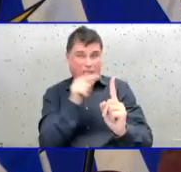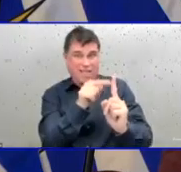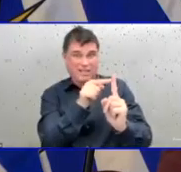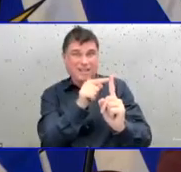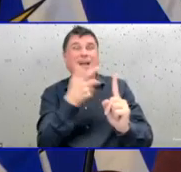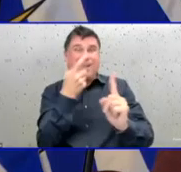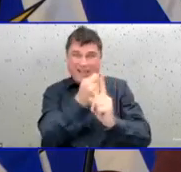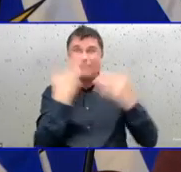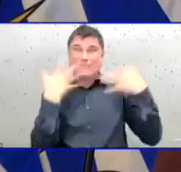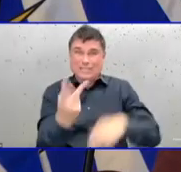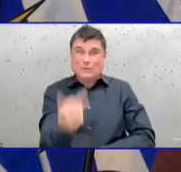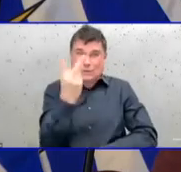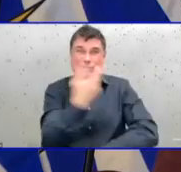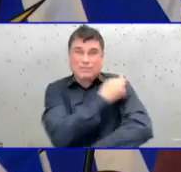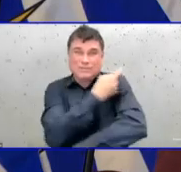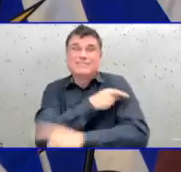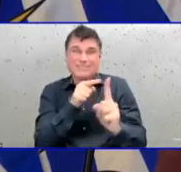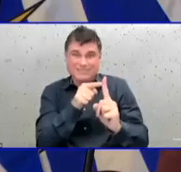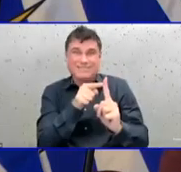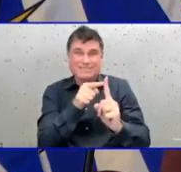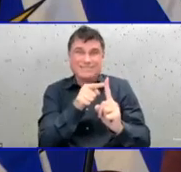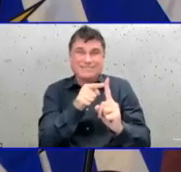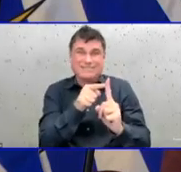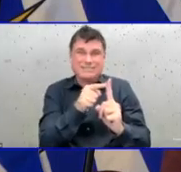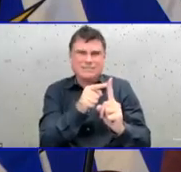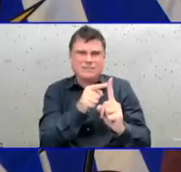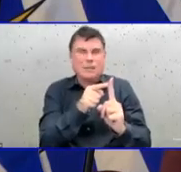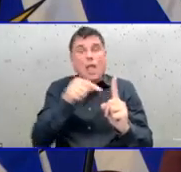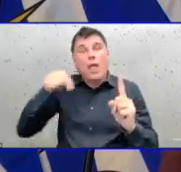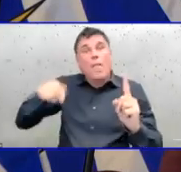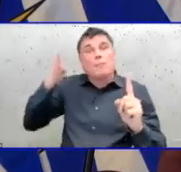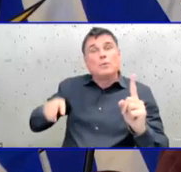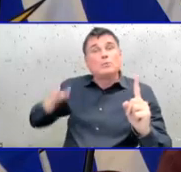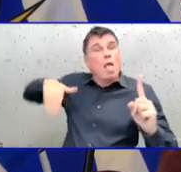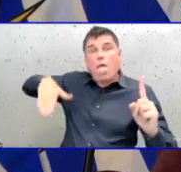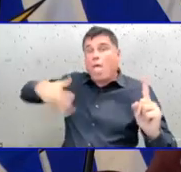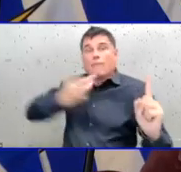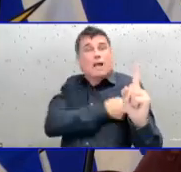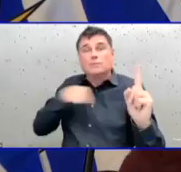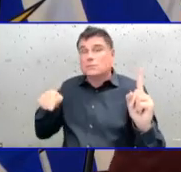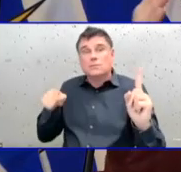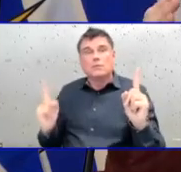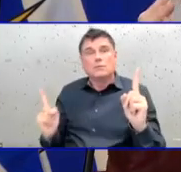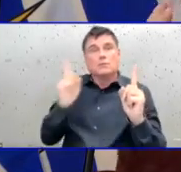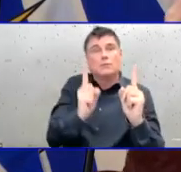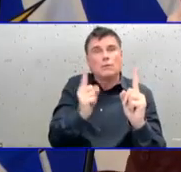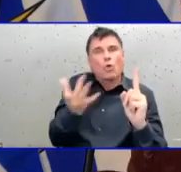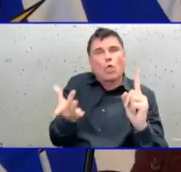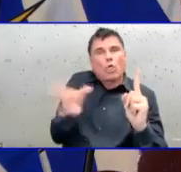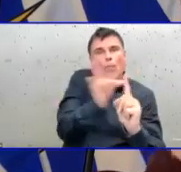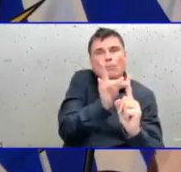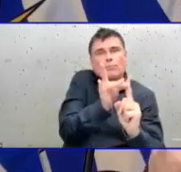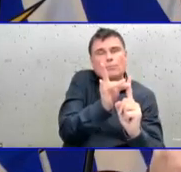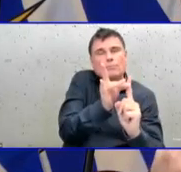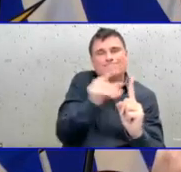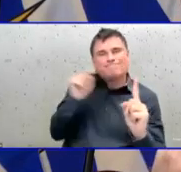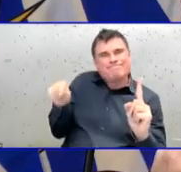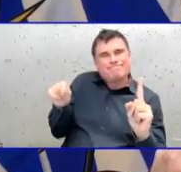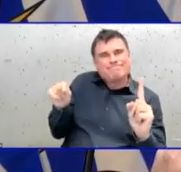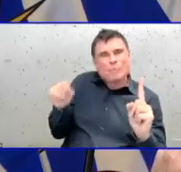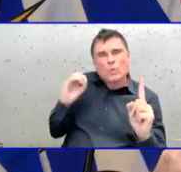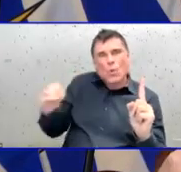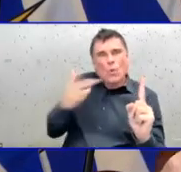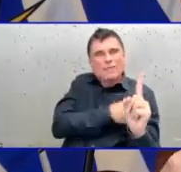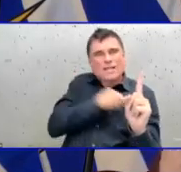to people dying. So it is that combination. But most people, as we get older, we're much more likely to have underlying